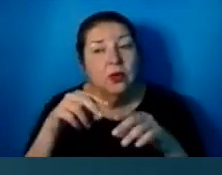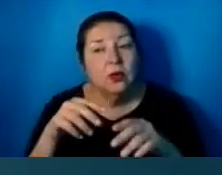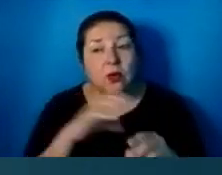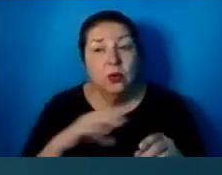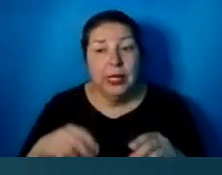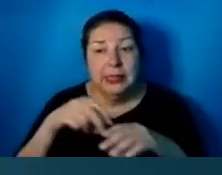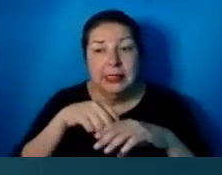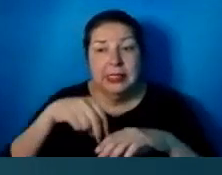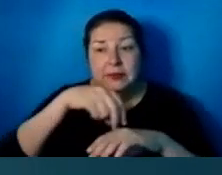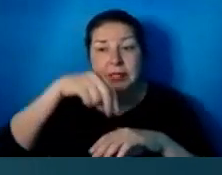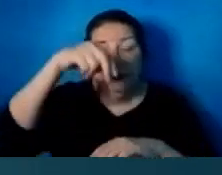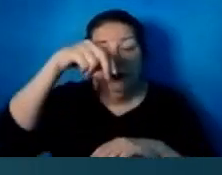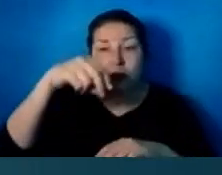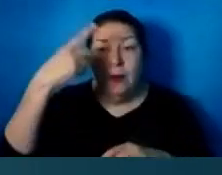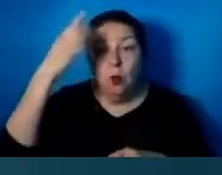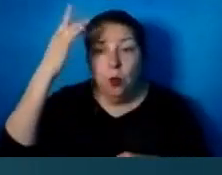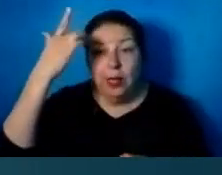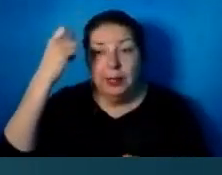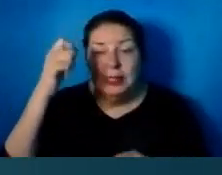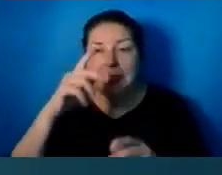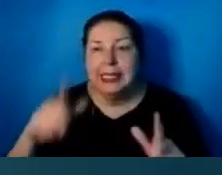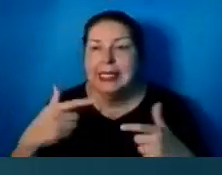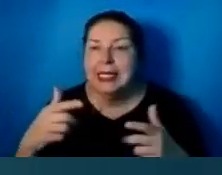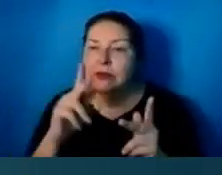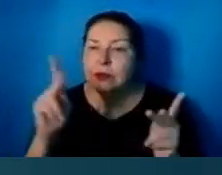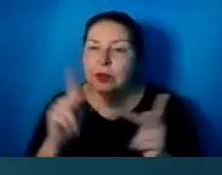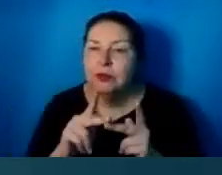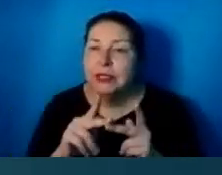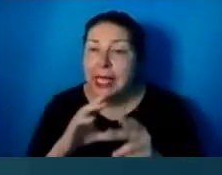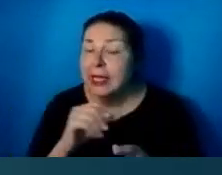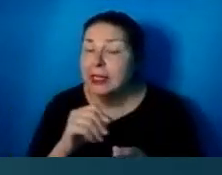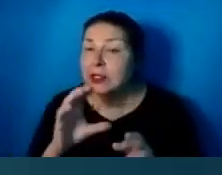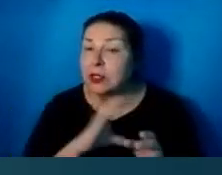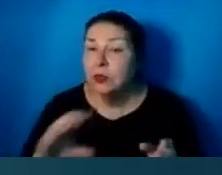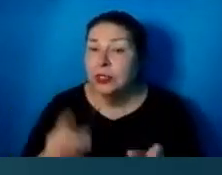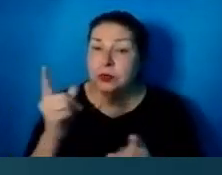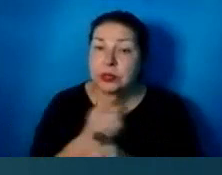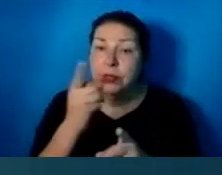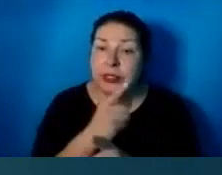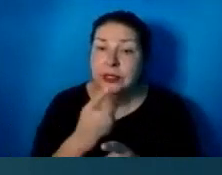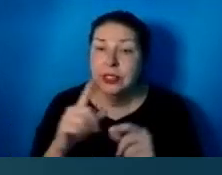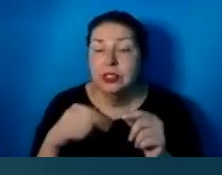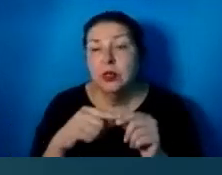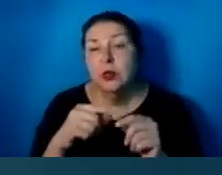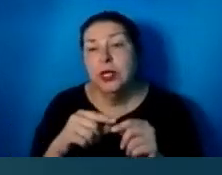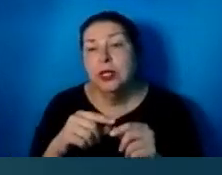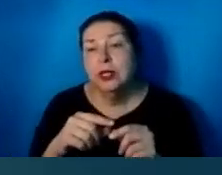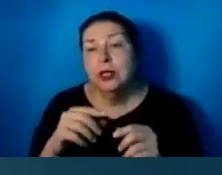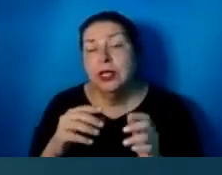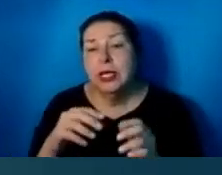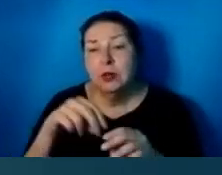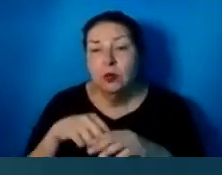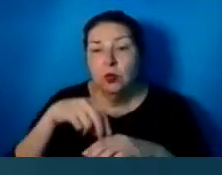had led that perfect life. He was righteous. And when he raised Jesus from the dead,